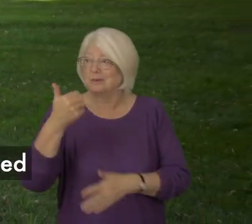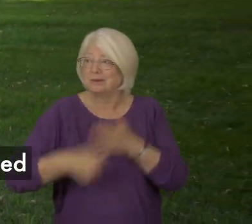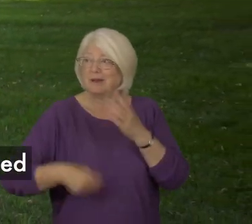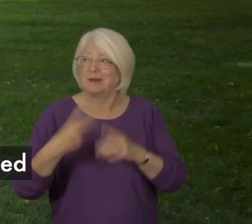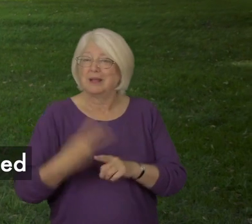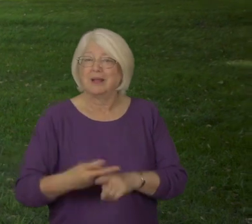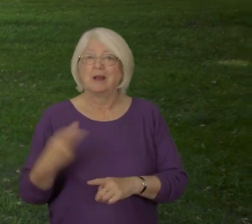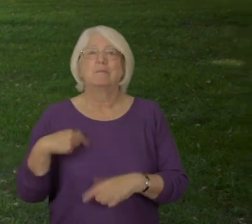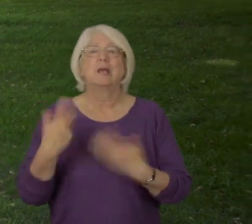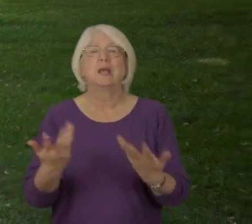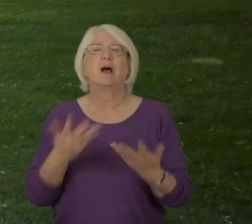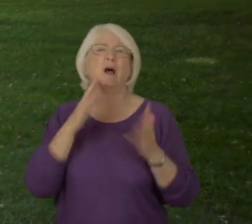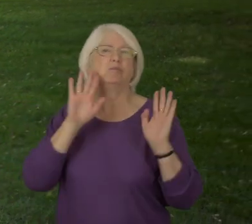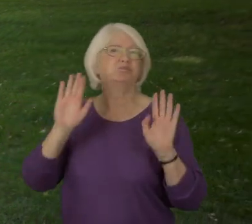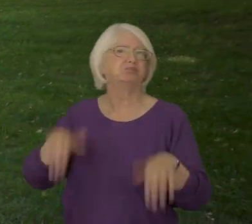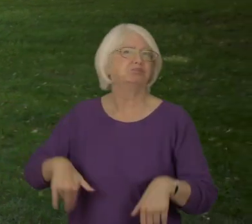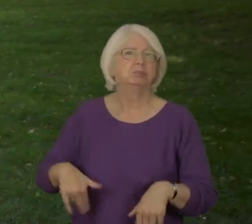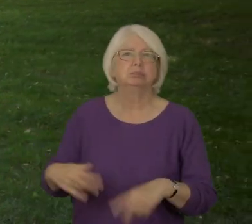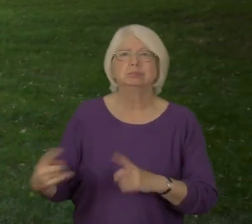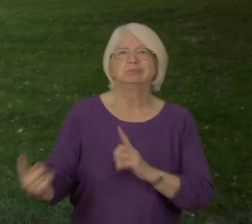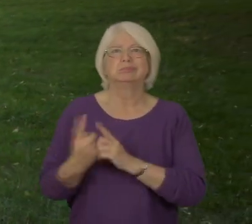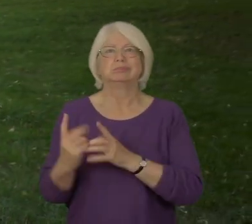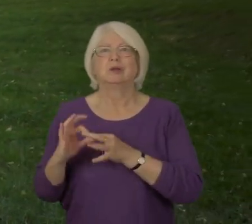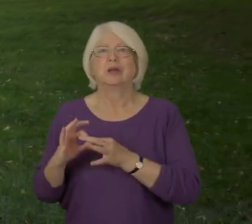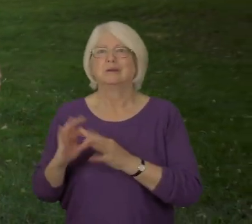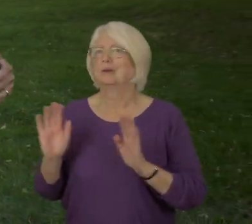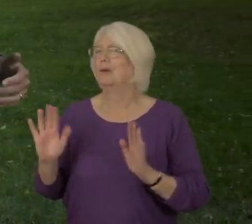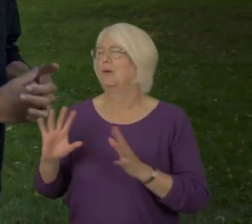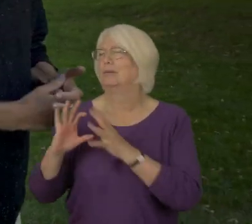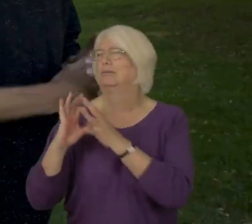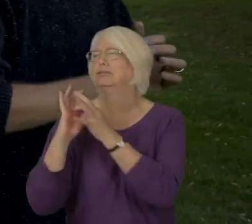for granted any chances to connect. You're back. You're Thank